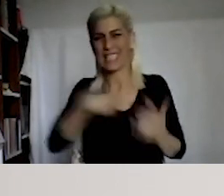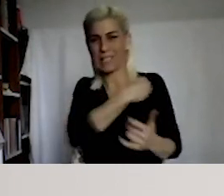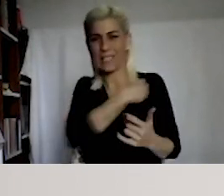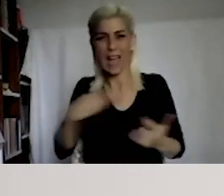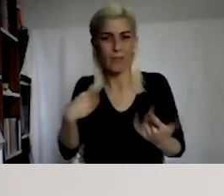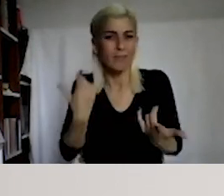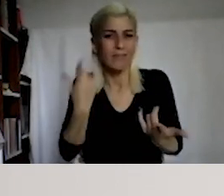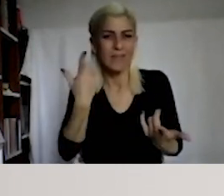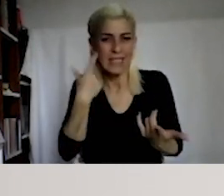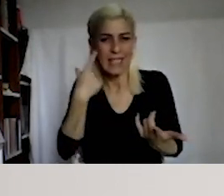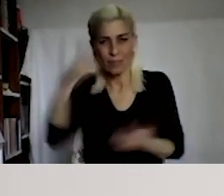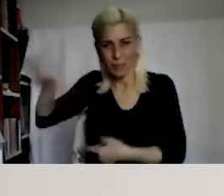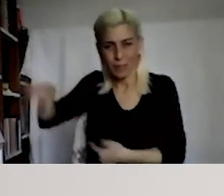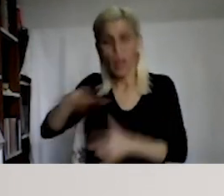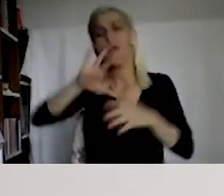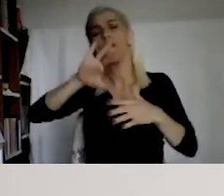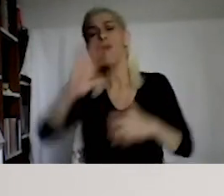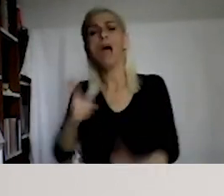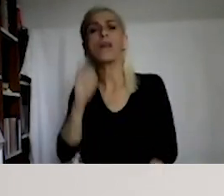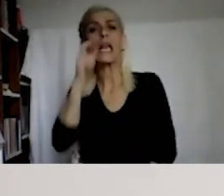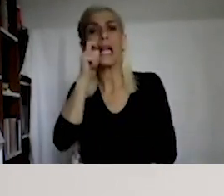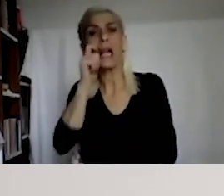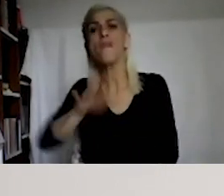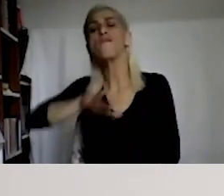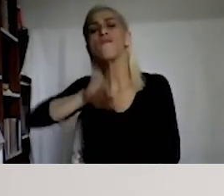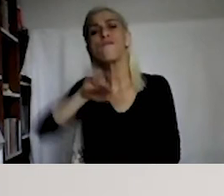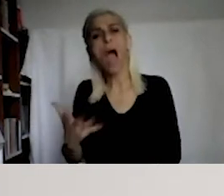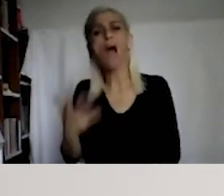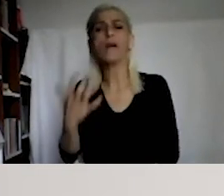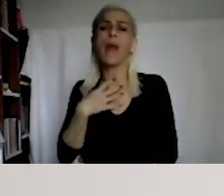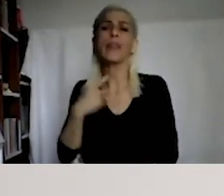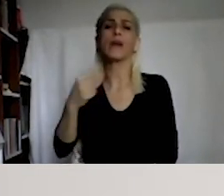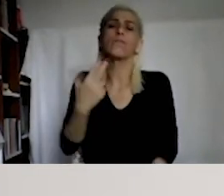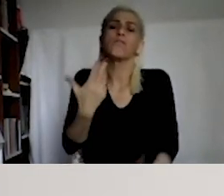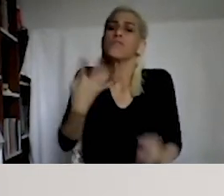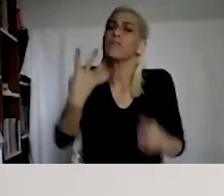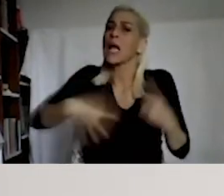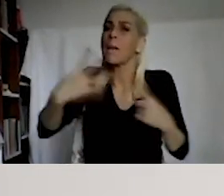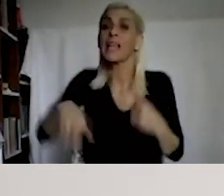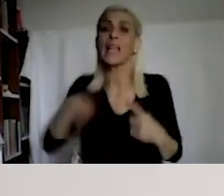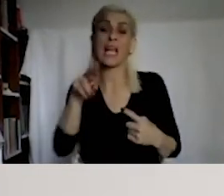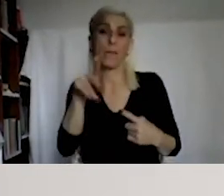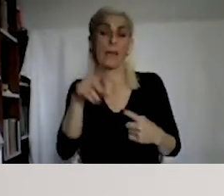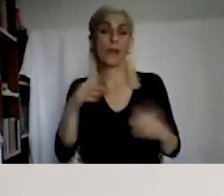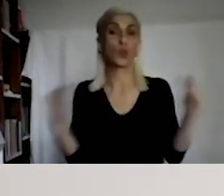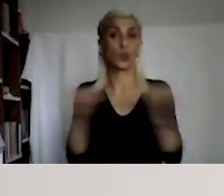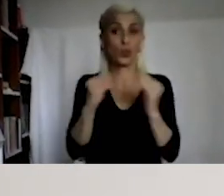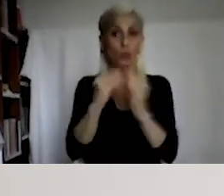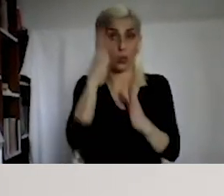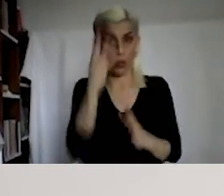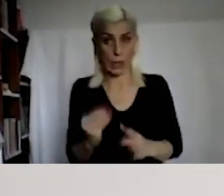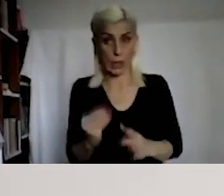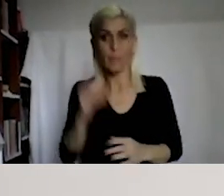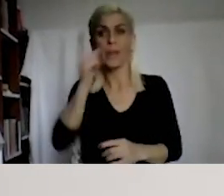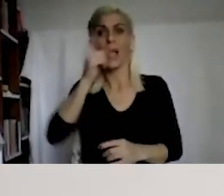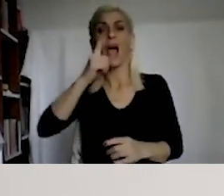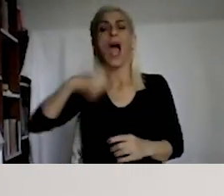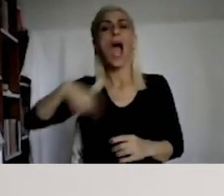-based, sexual identity-based crimes are